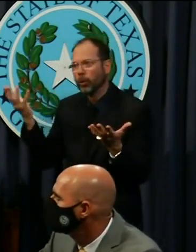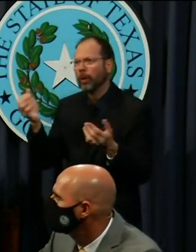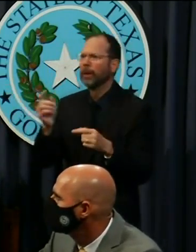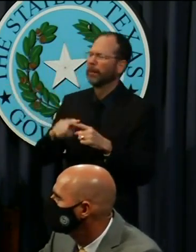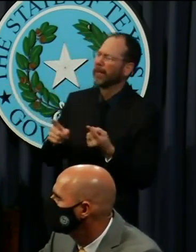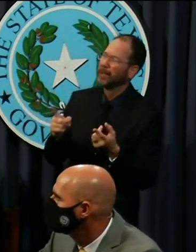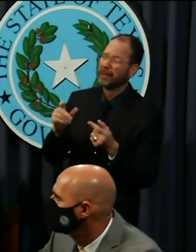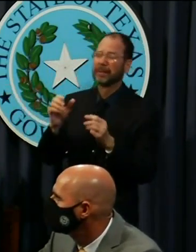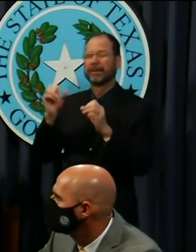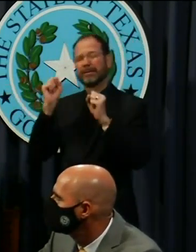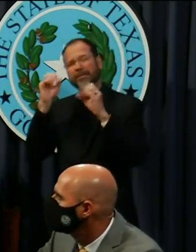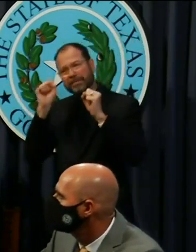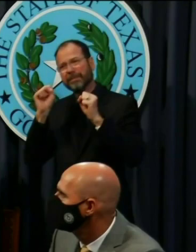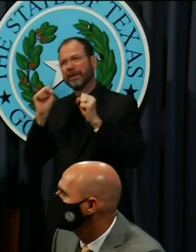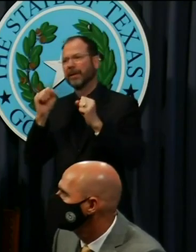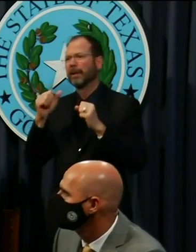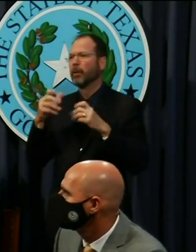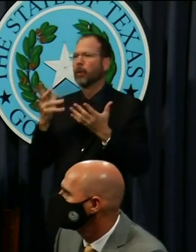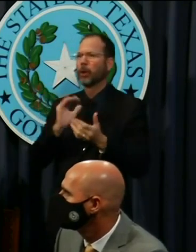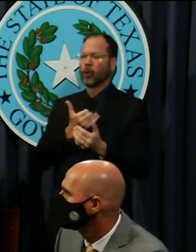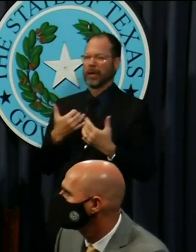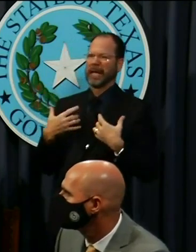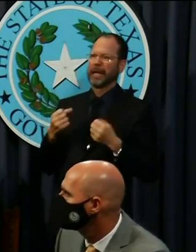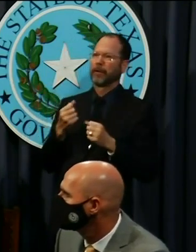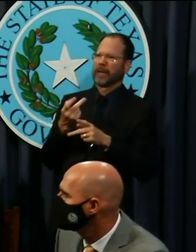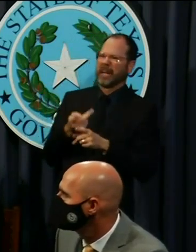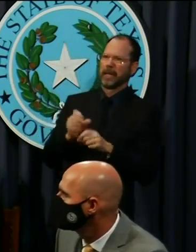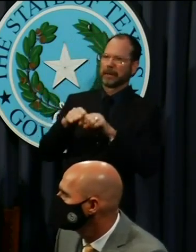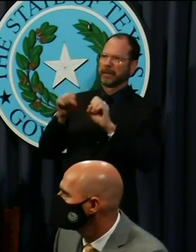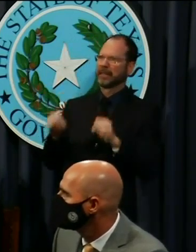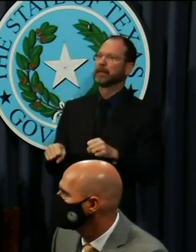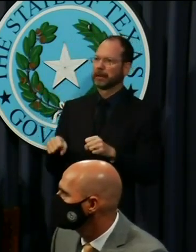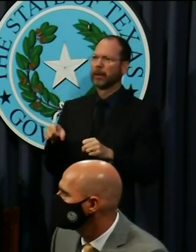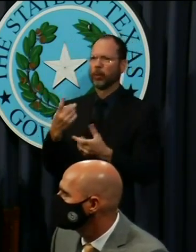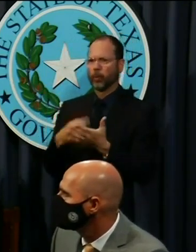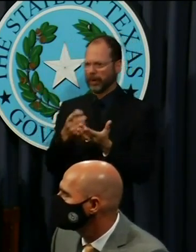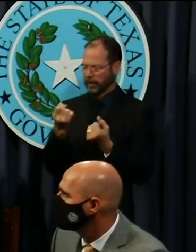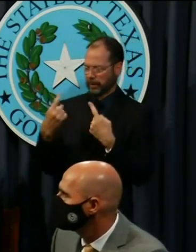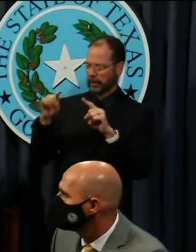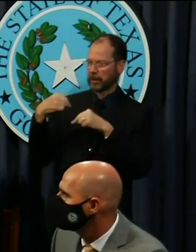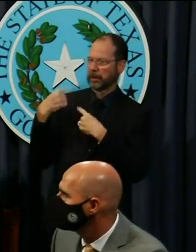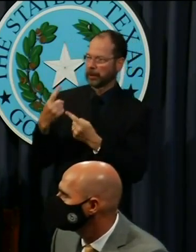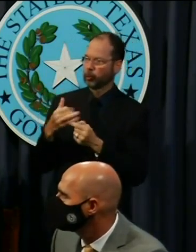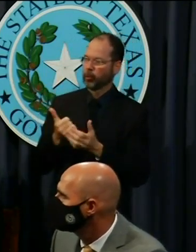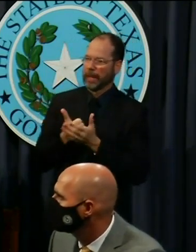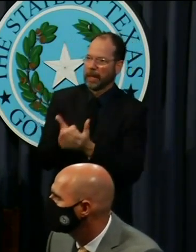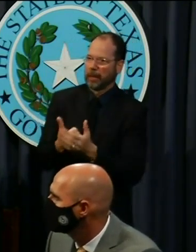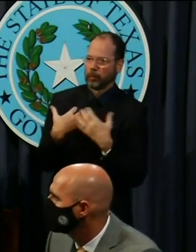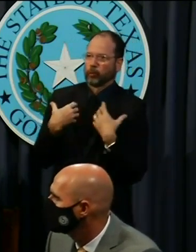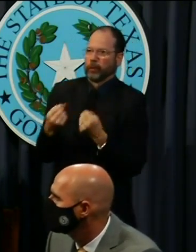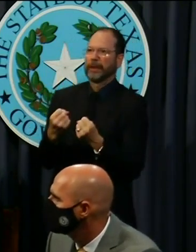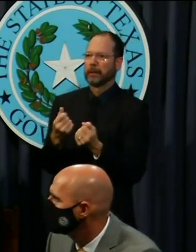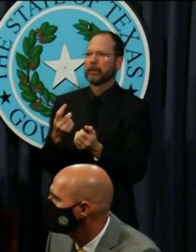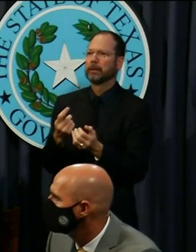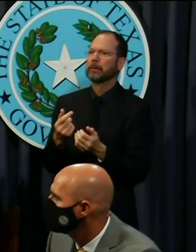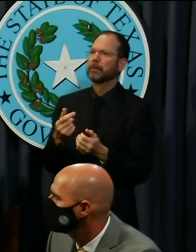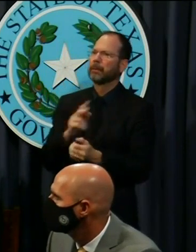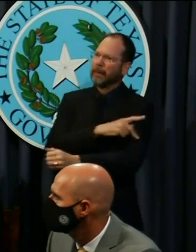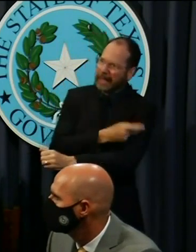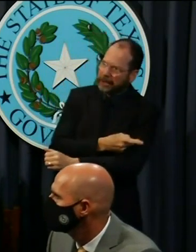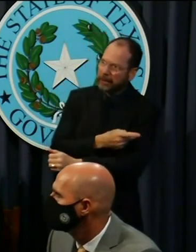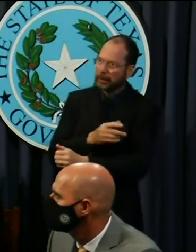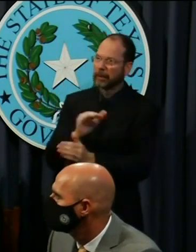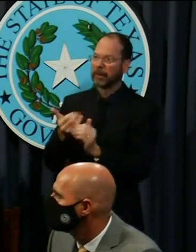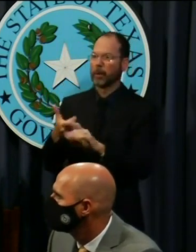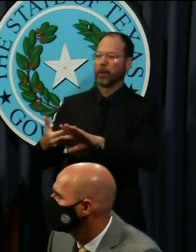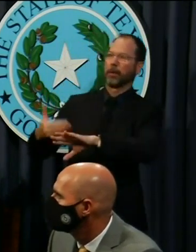what our health care system has done in treating of patients compared to where we were in